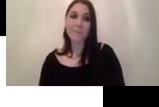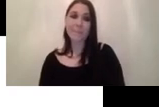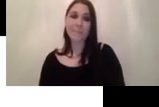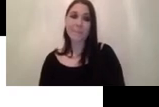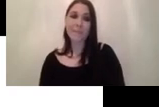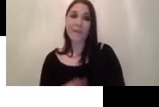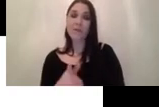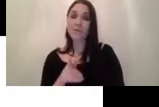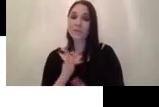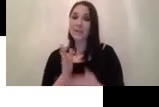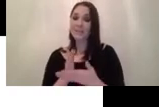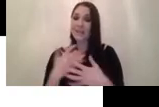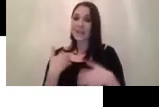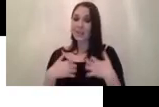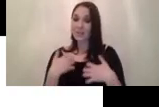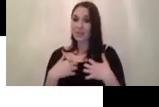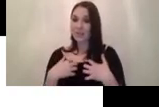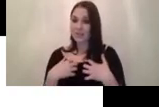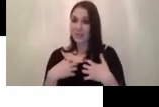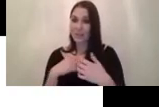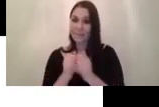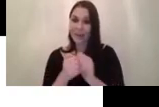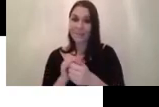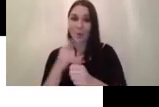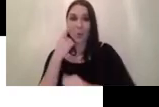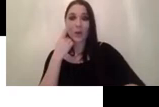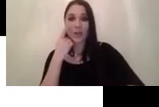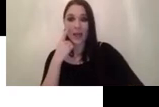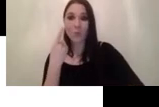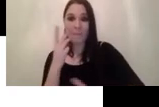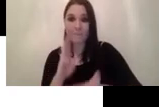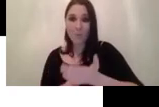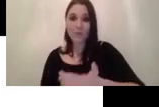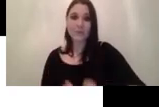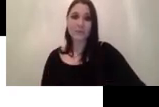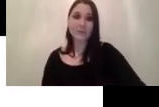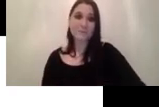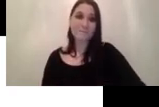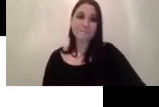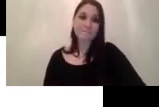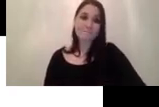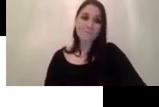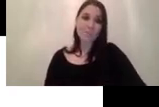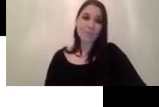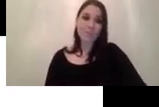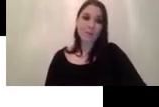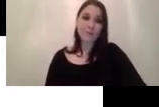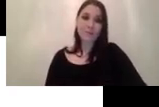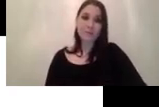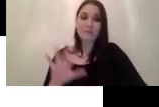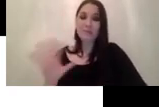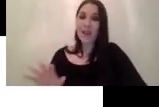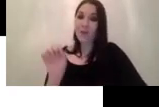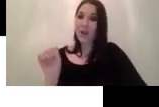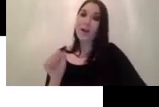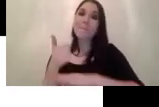interesting paper and we are looking at it at the moment uh so the anchor based methods um is actually quite